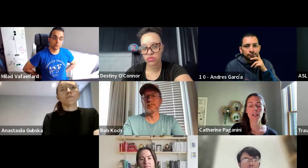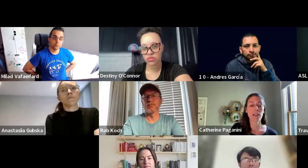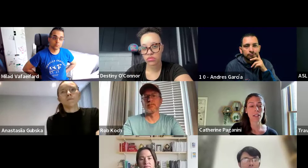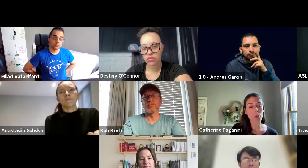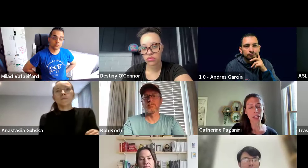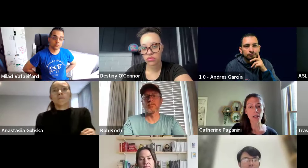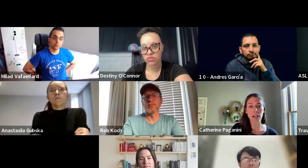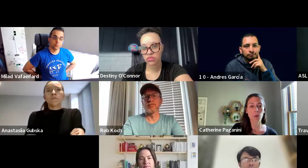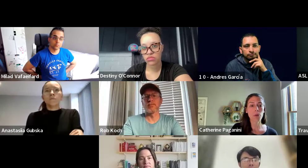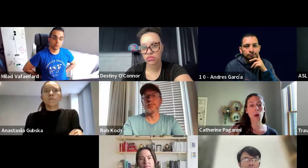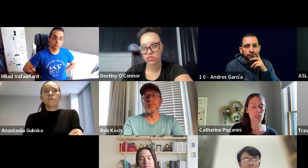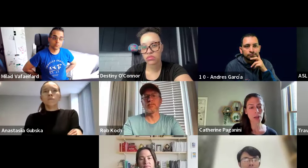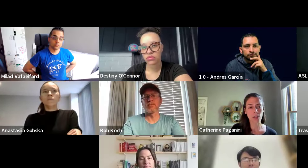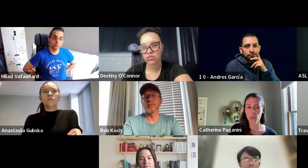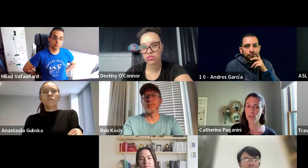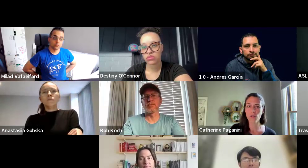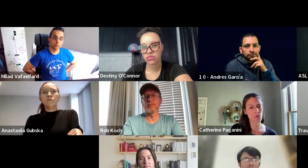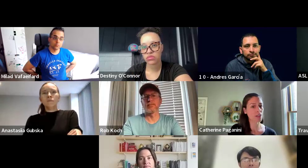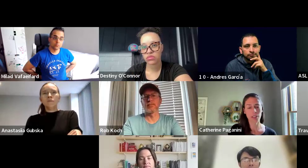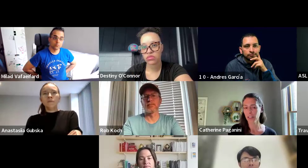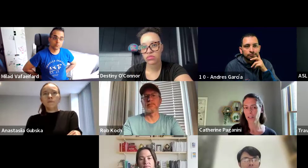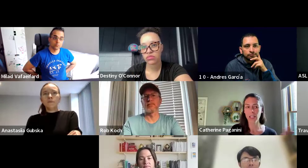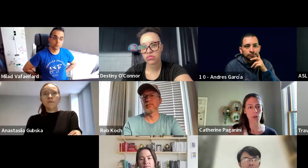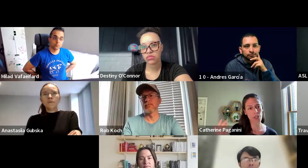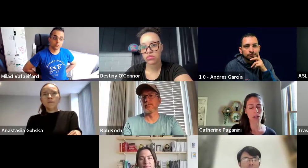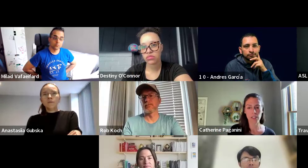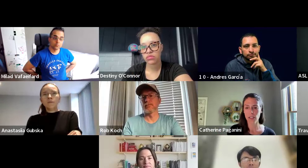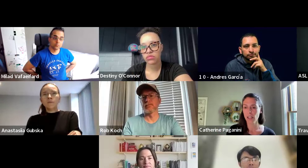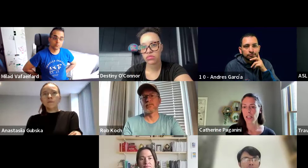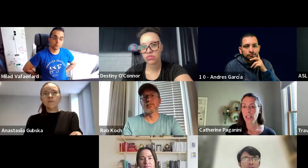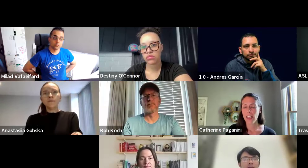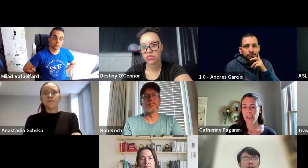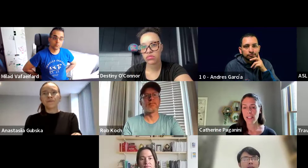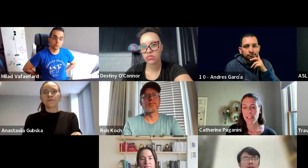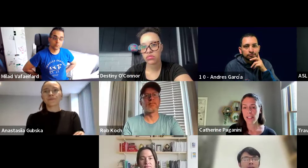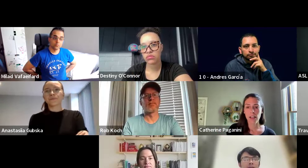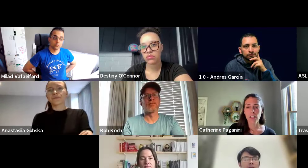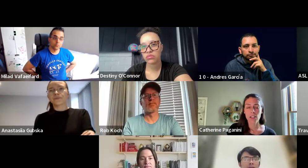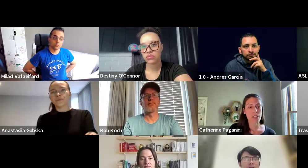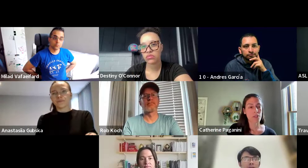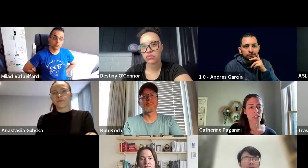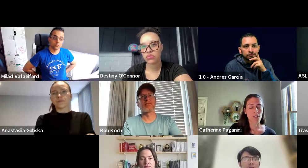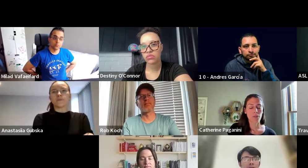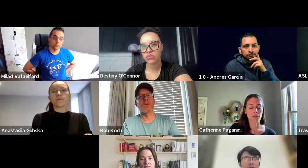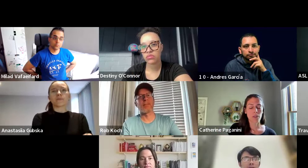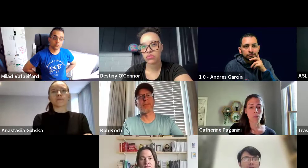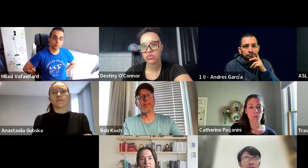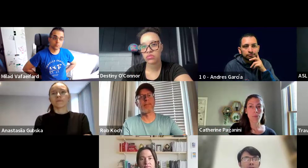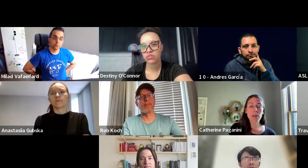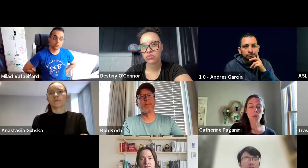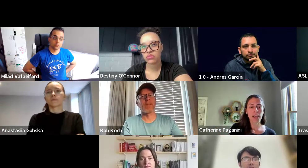social media campaign, right, where we post about it, we should do this regularly, you know, like post about this, and tag specific